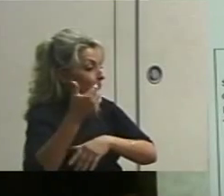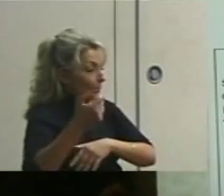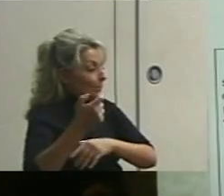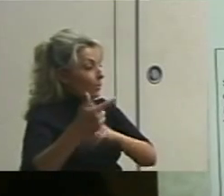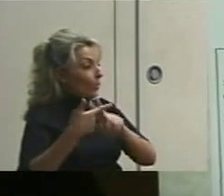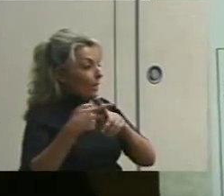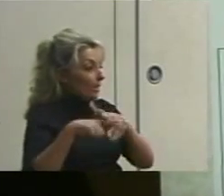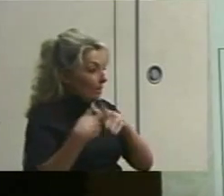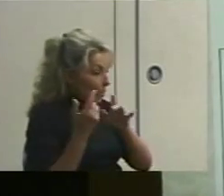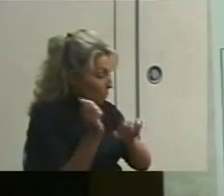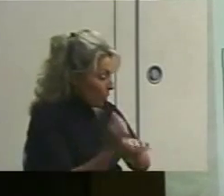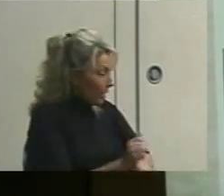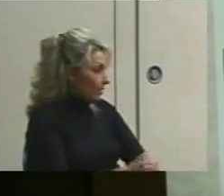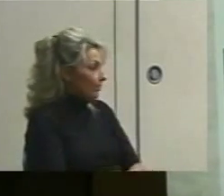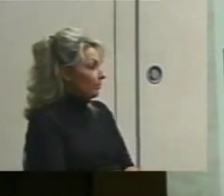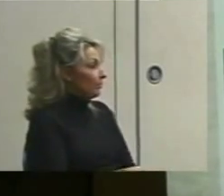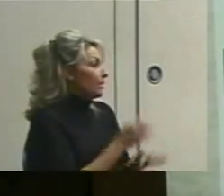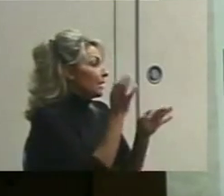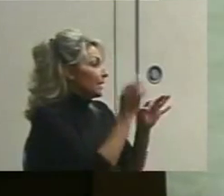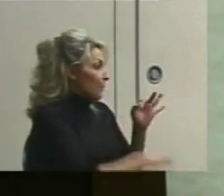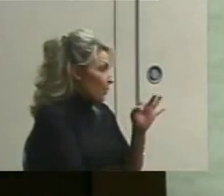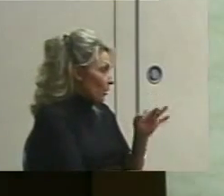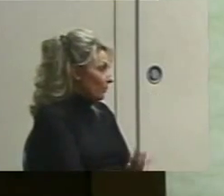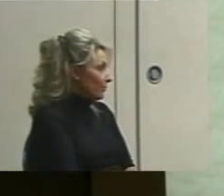busy. Pretty simple.